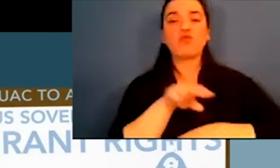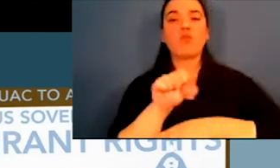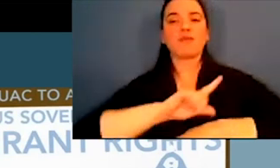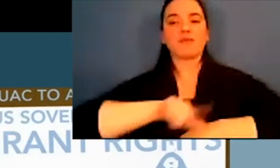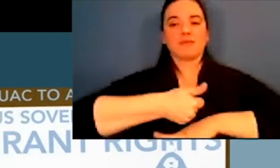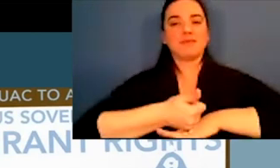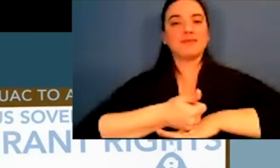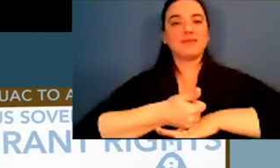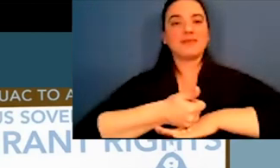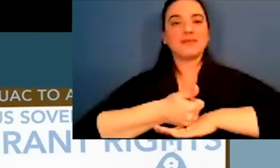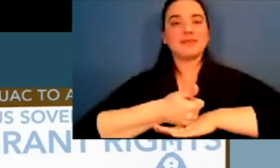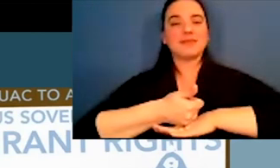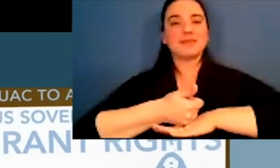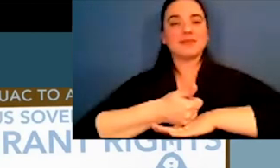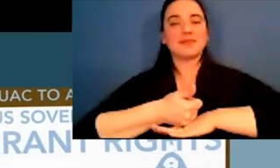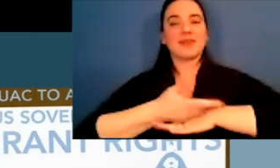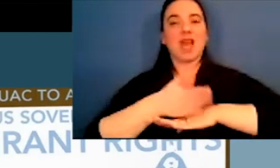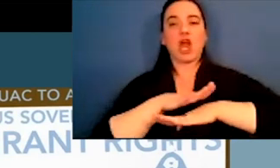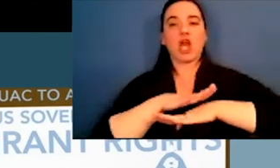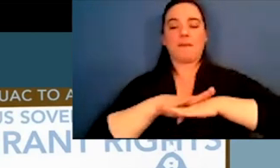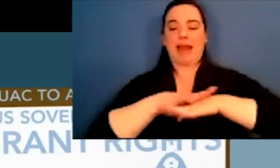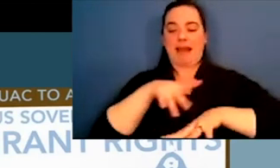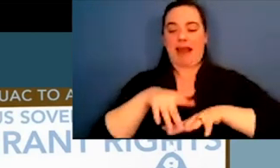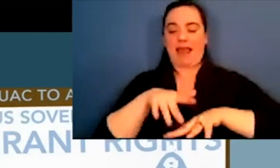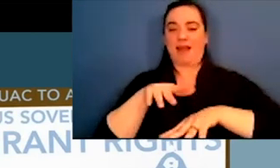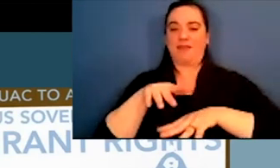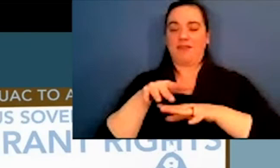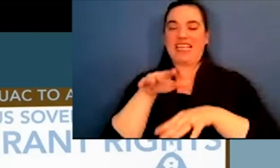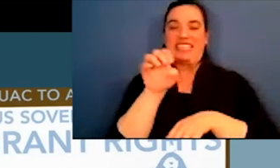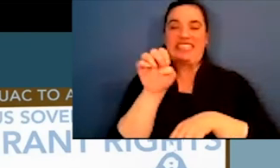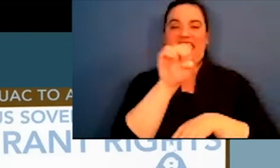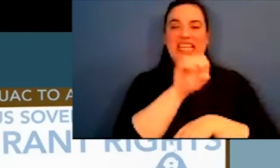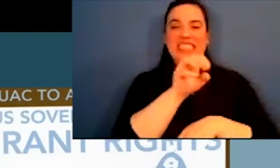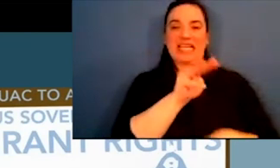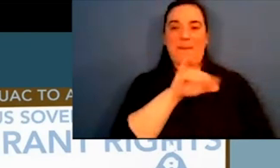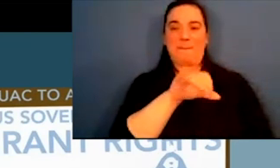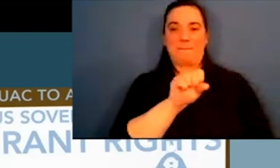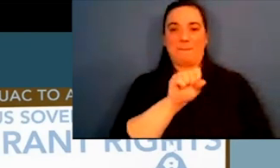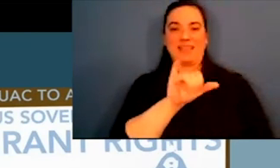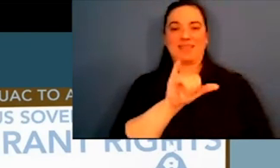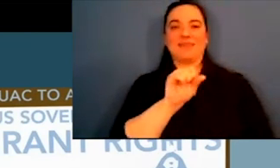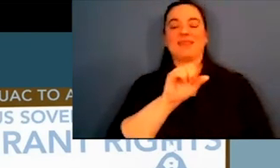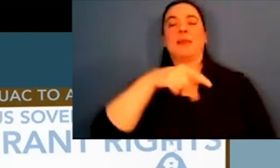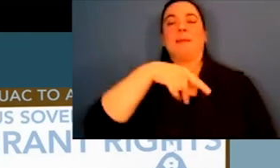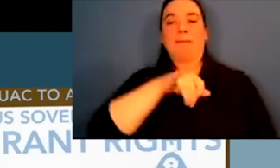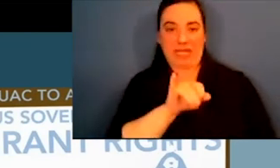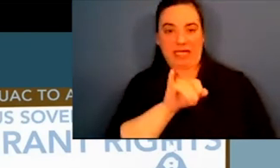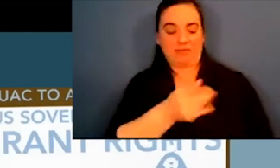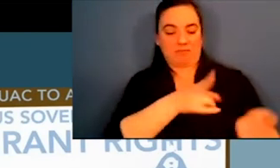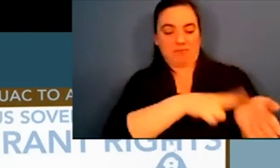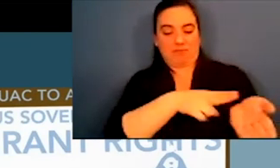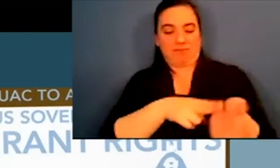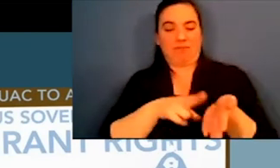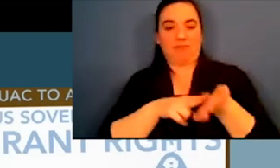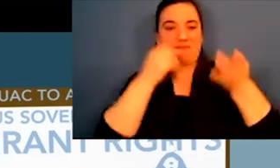And it's also important to point out that before the United States was formed as a nation, tribal nations east